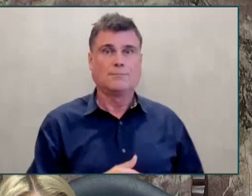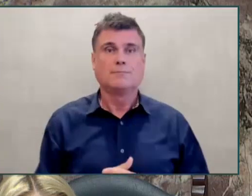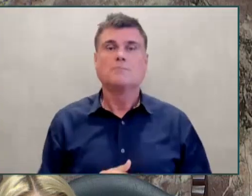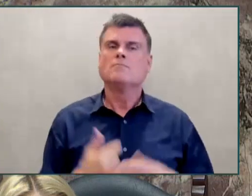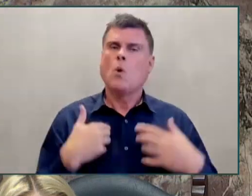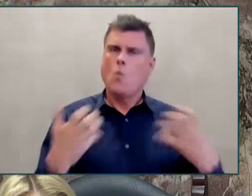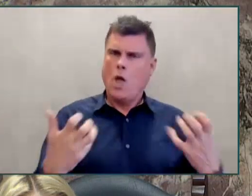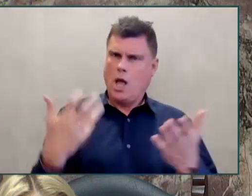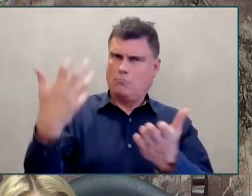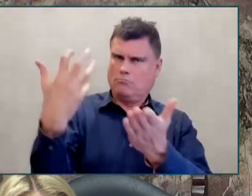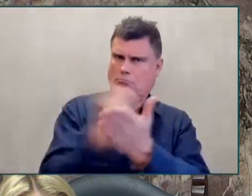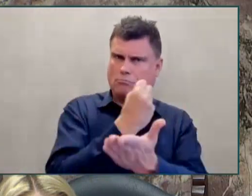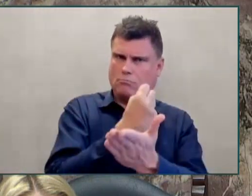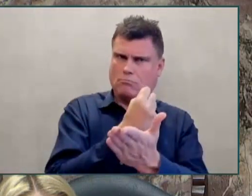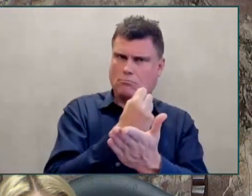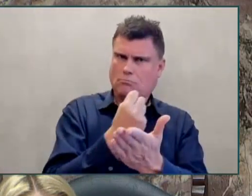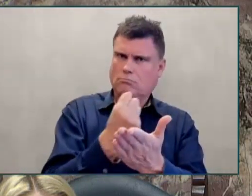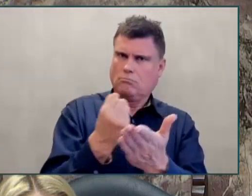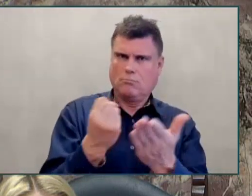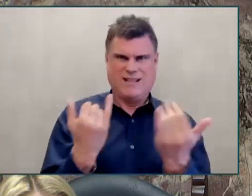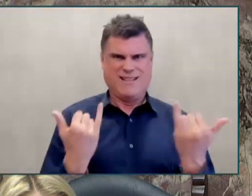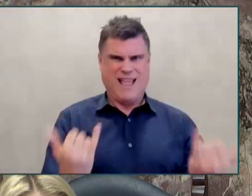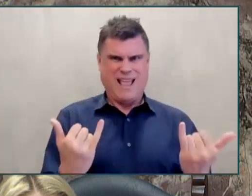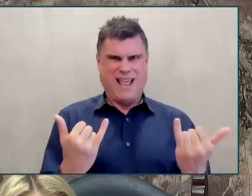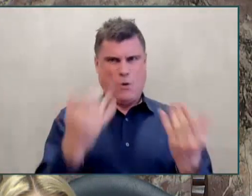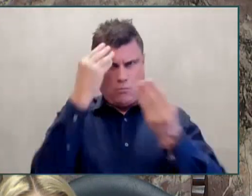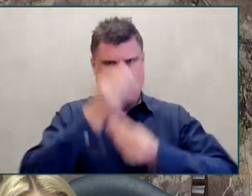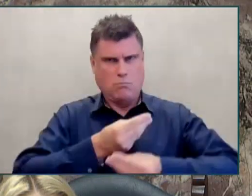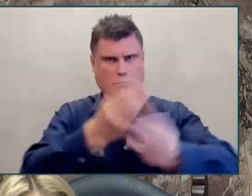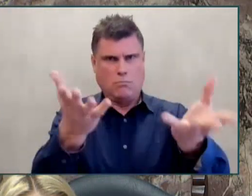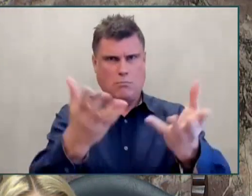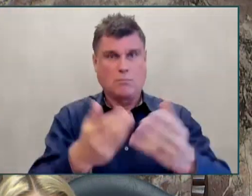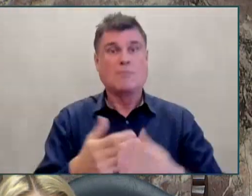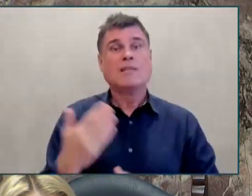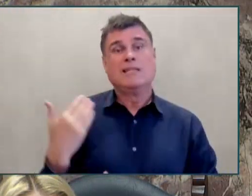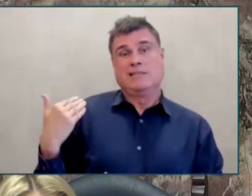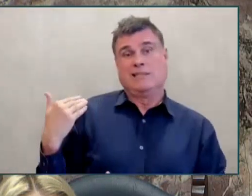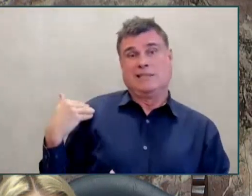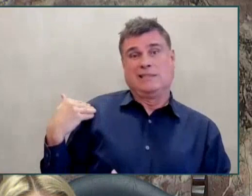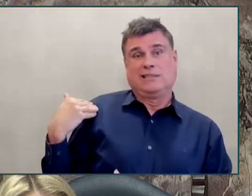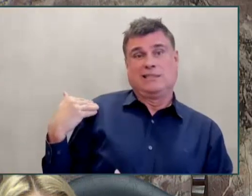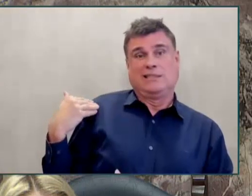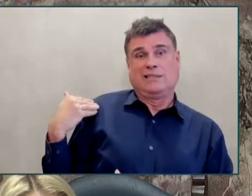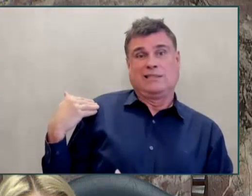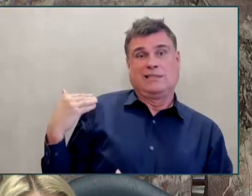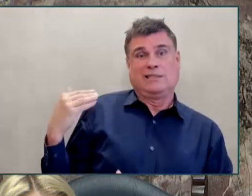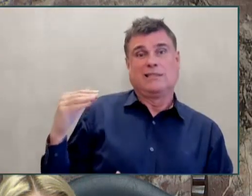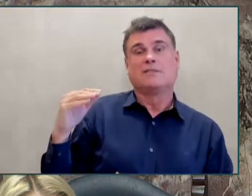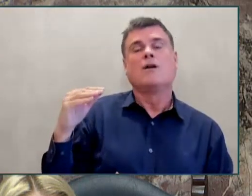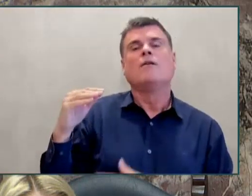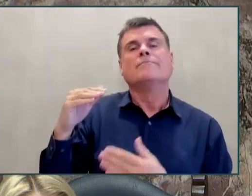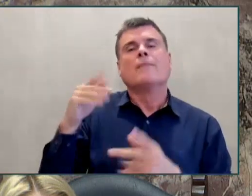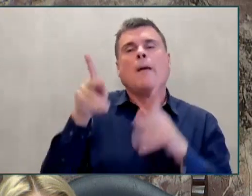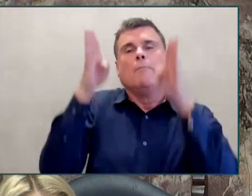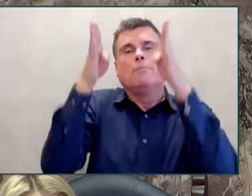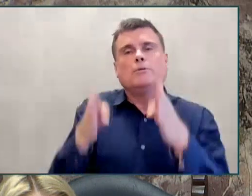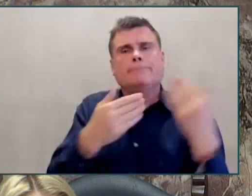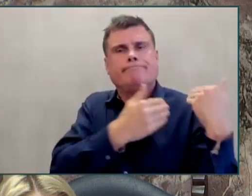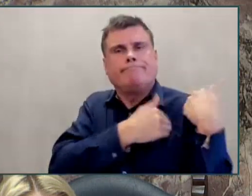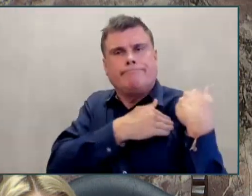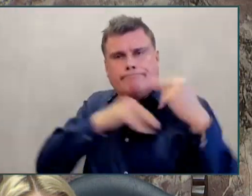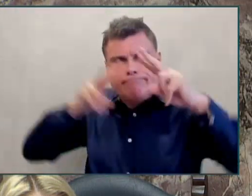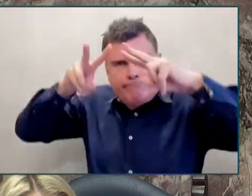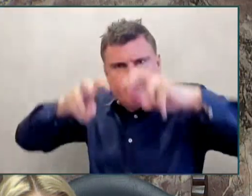recent coroner's report. And of course agree that each of these deaths is tragic, they represent our neighbours, our